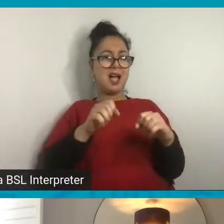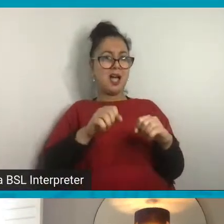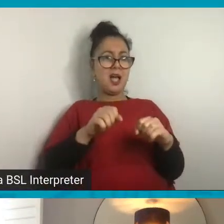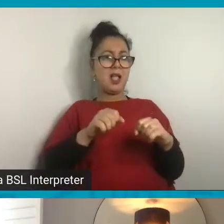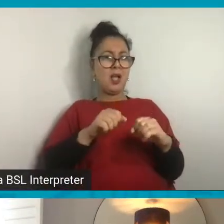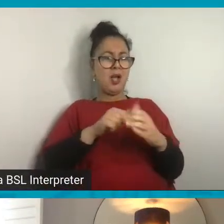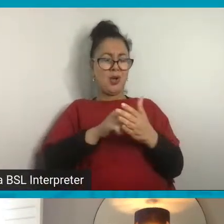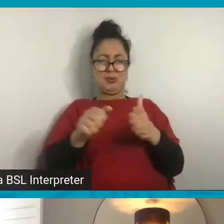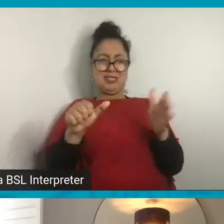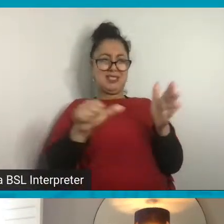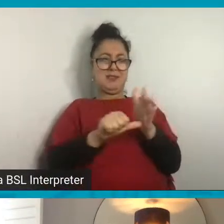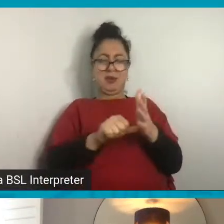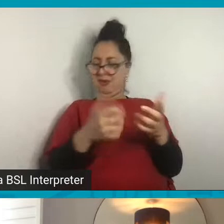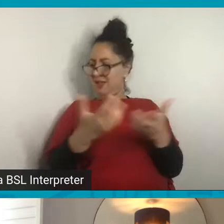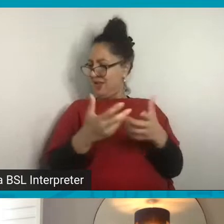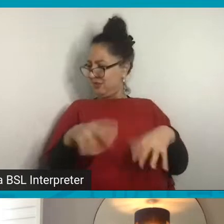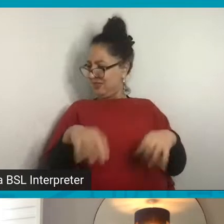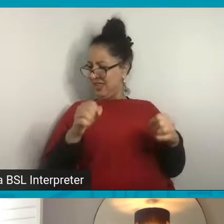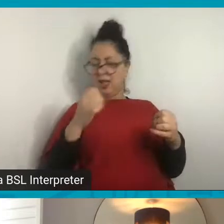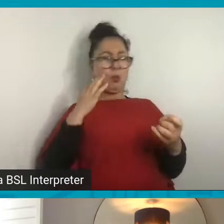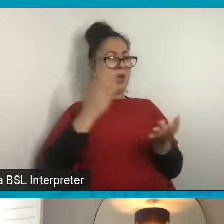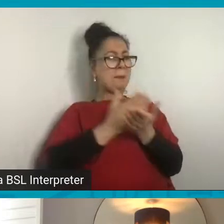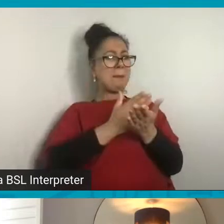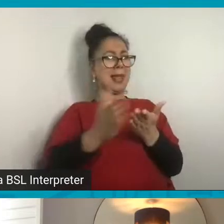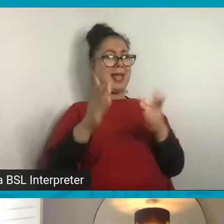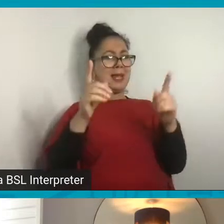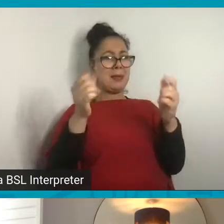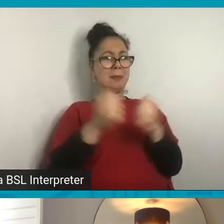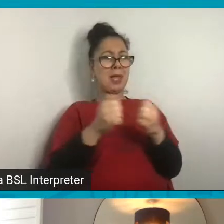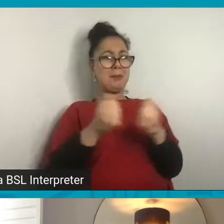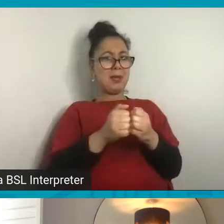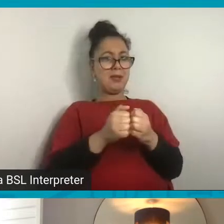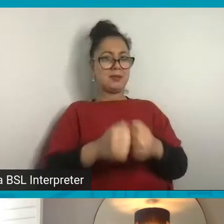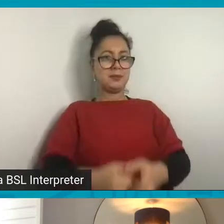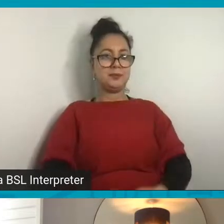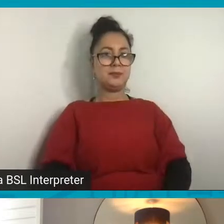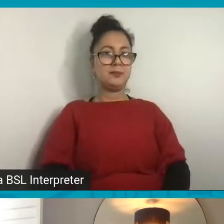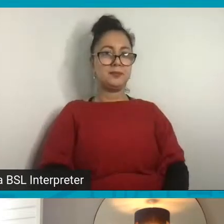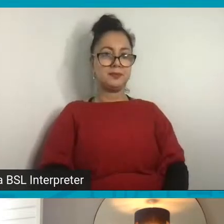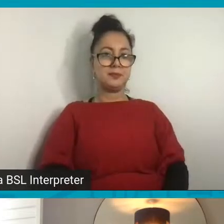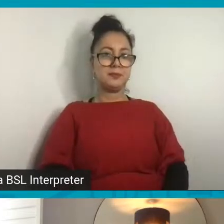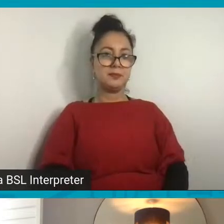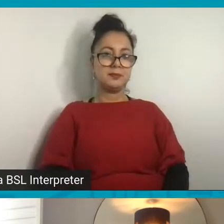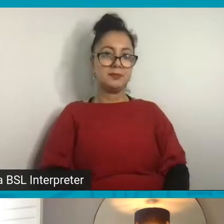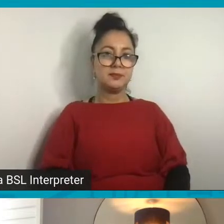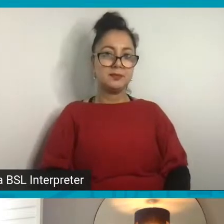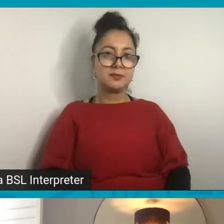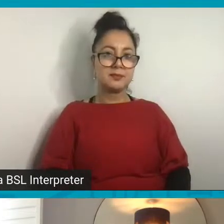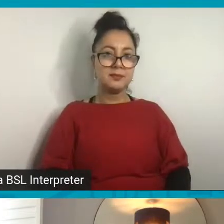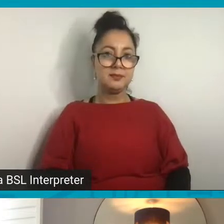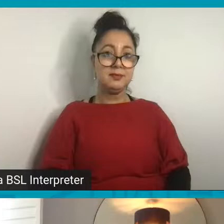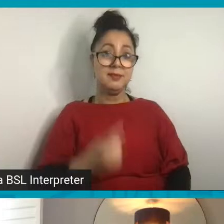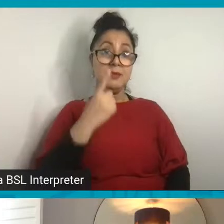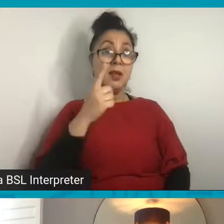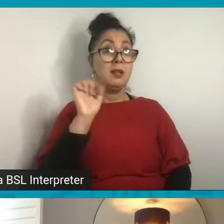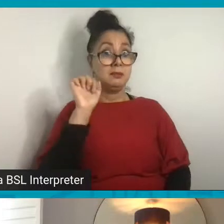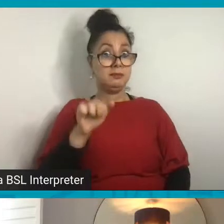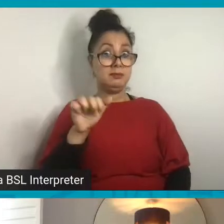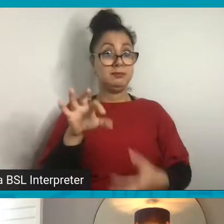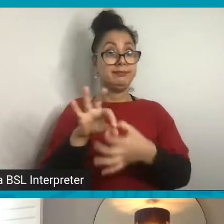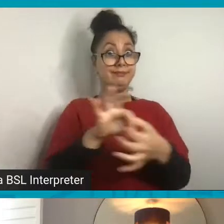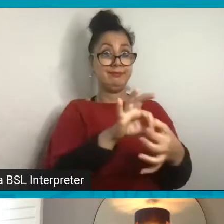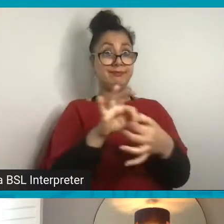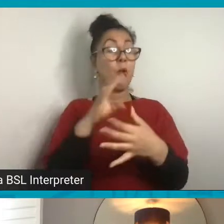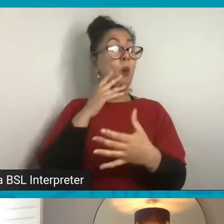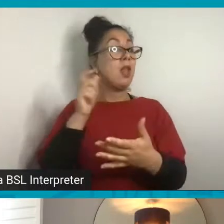difficult. How do you start when you've just got this plain piece of paper? I can relate to that when I'm writing